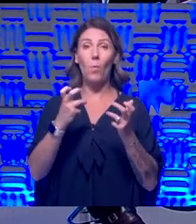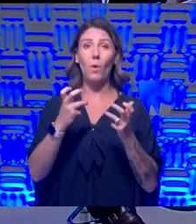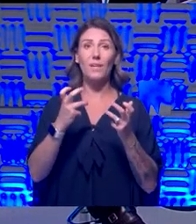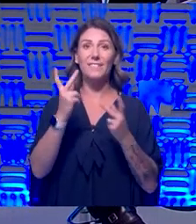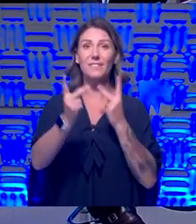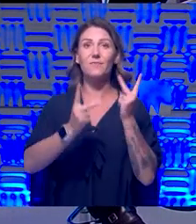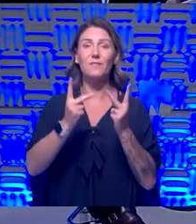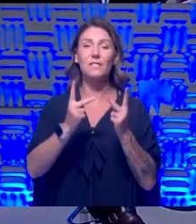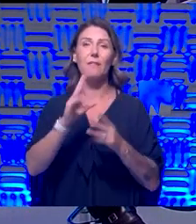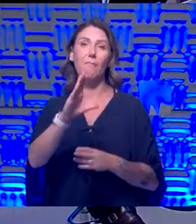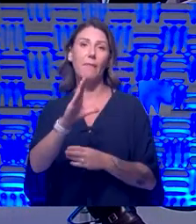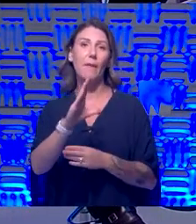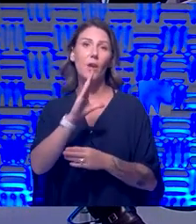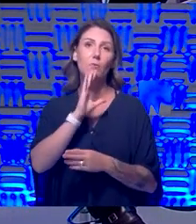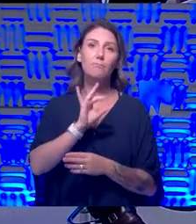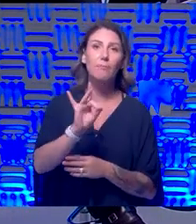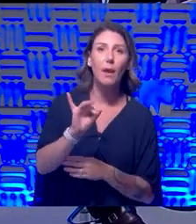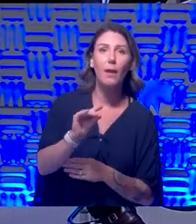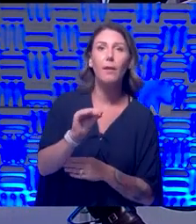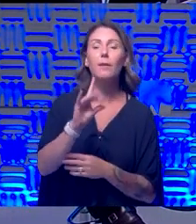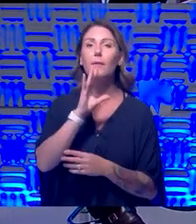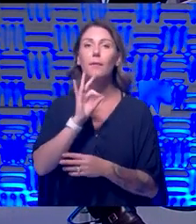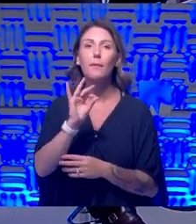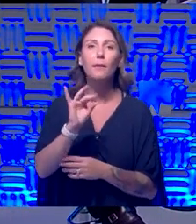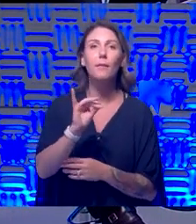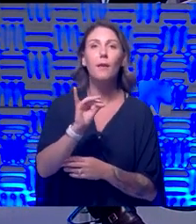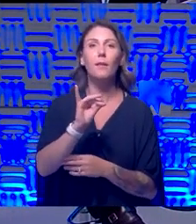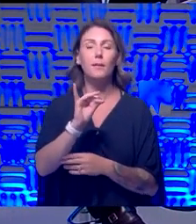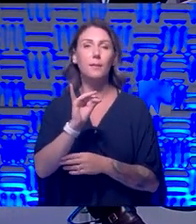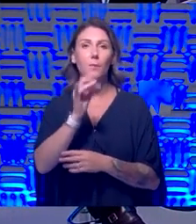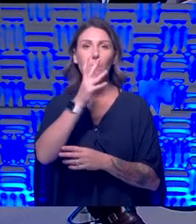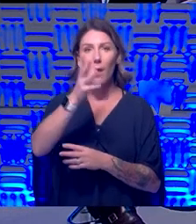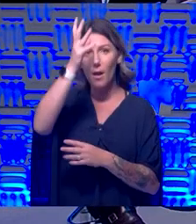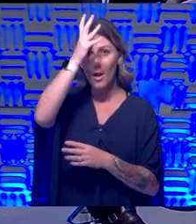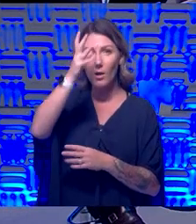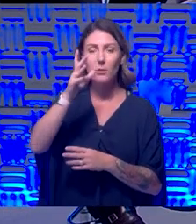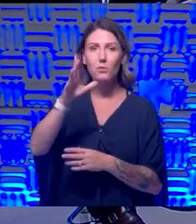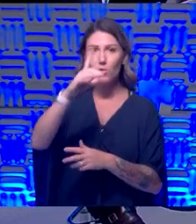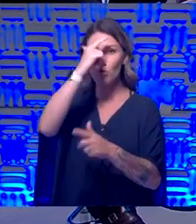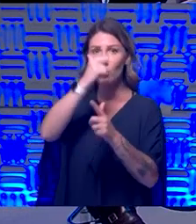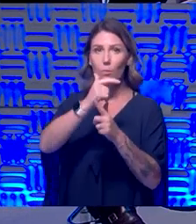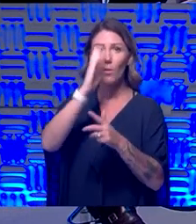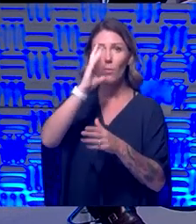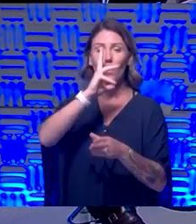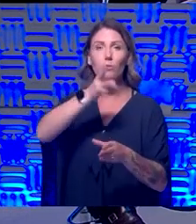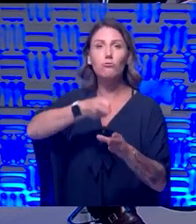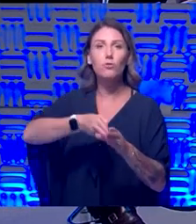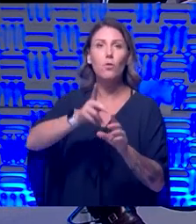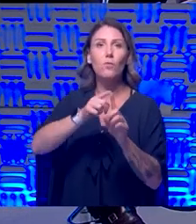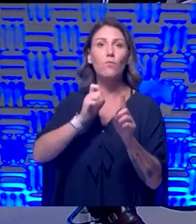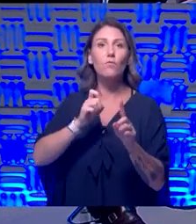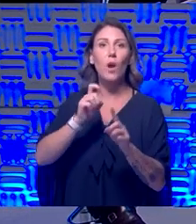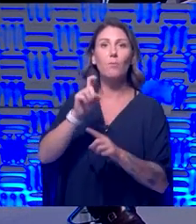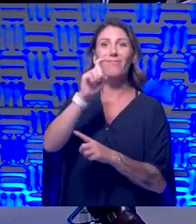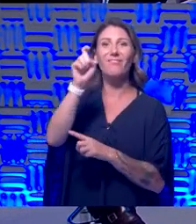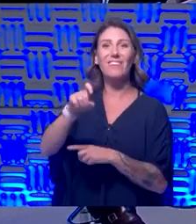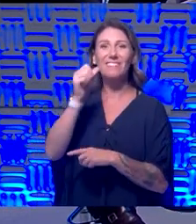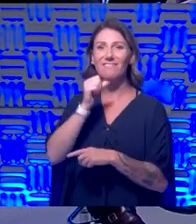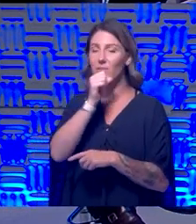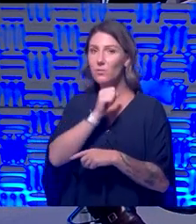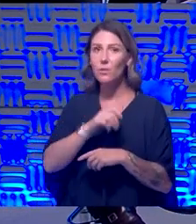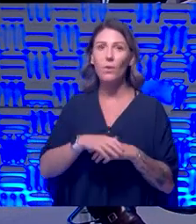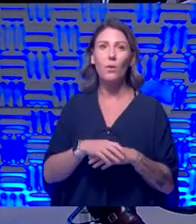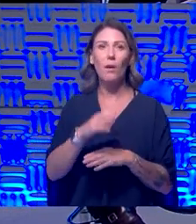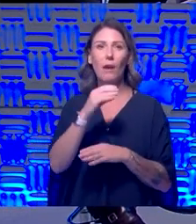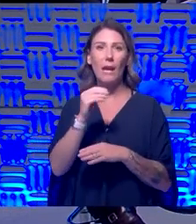year old parents. Andrea says that her brother from Phoenix is going to join and they just, they're having kind of